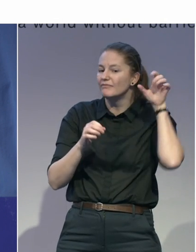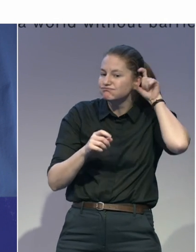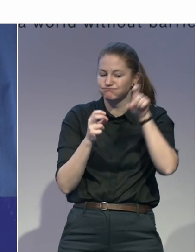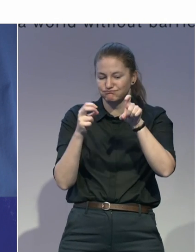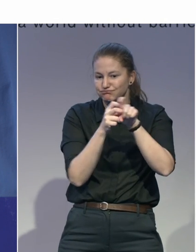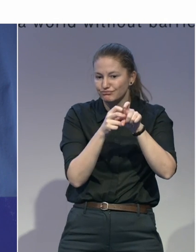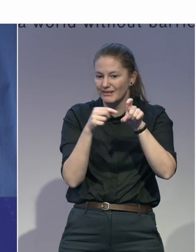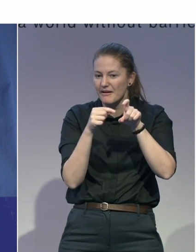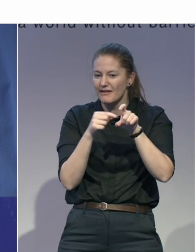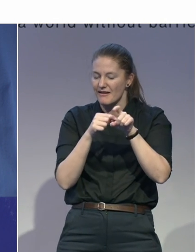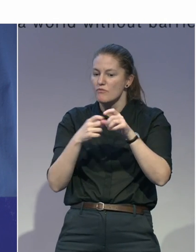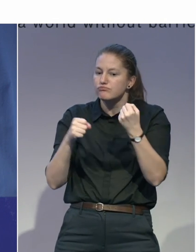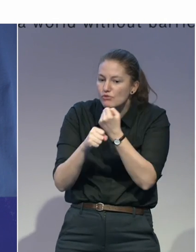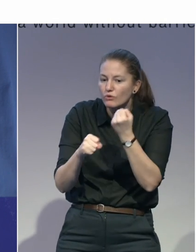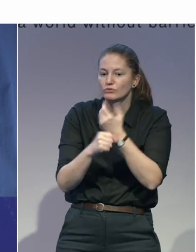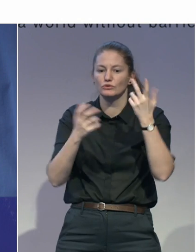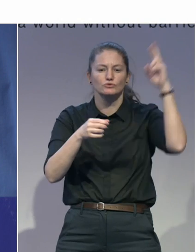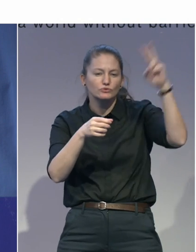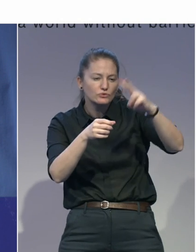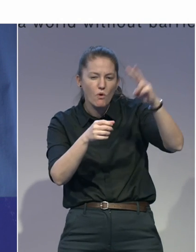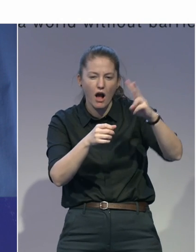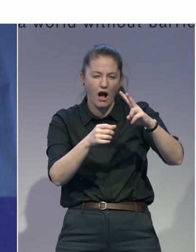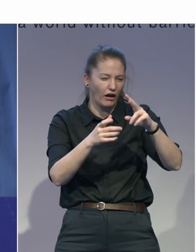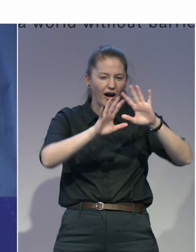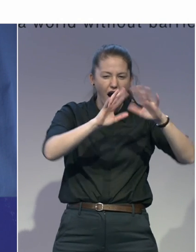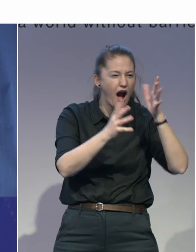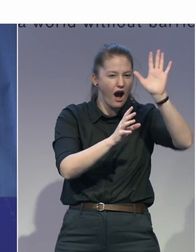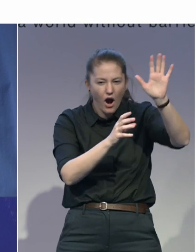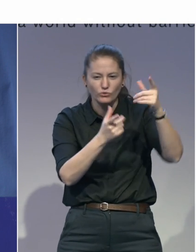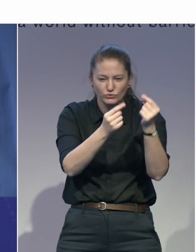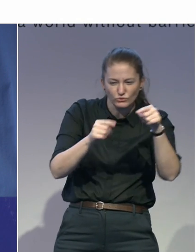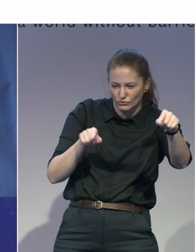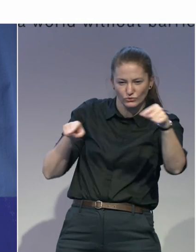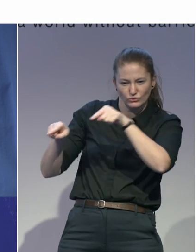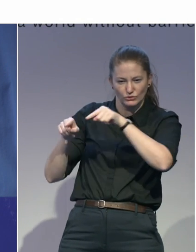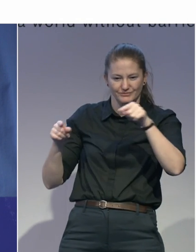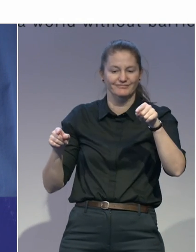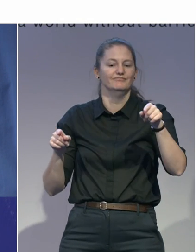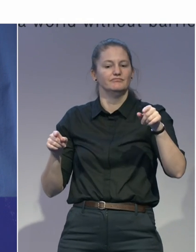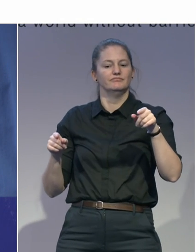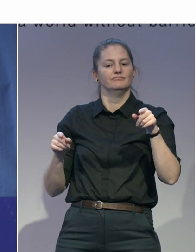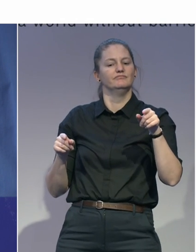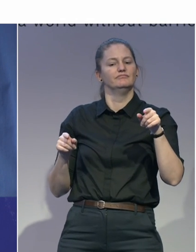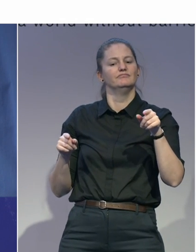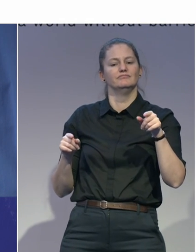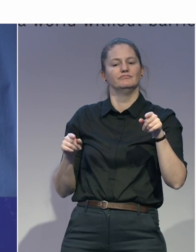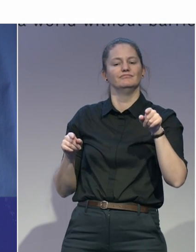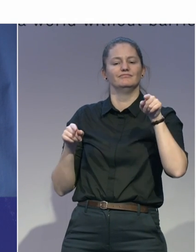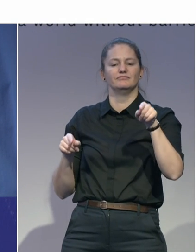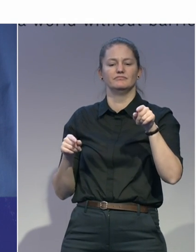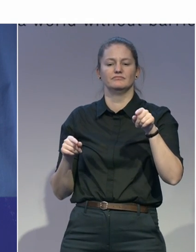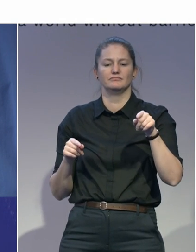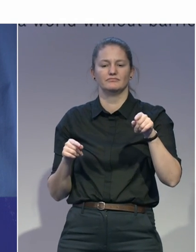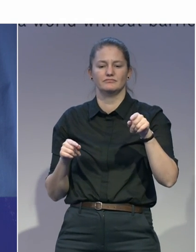influence and are able to keep dialogue with regulators, policymakers in the world, such as UNICEF, WHO,